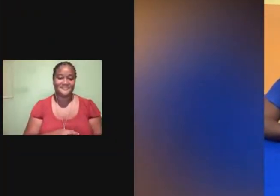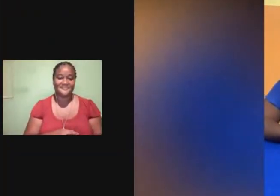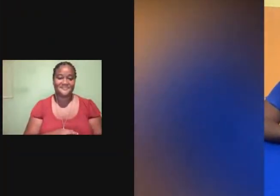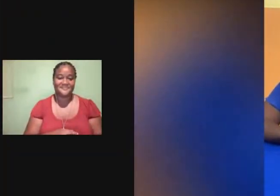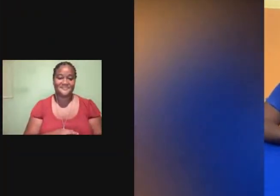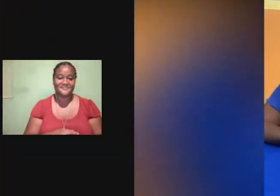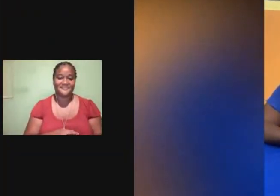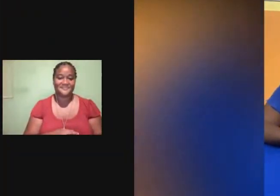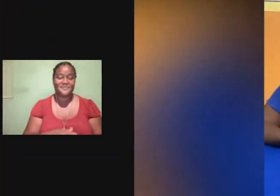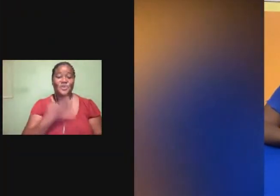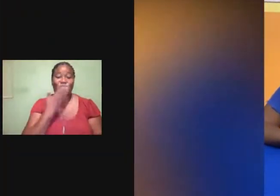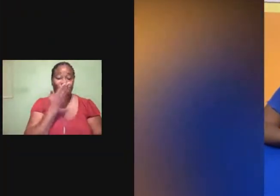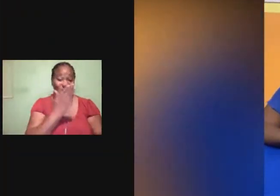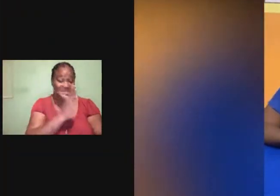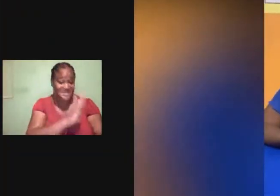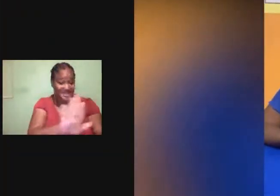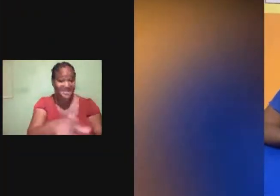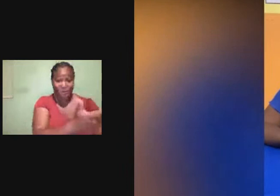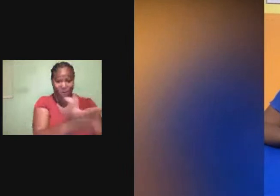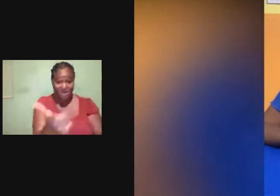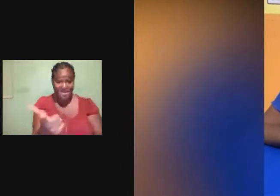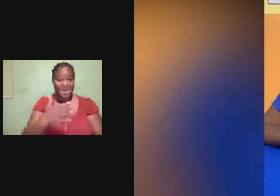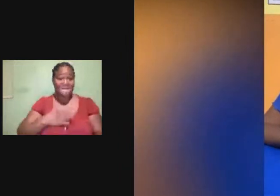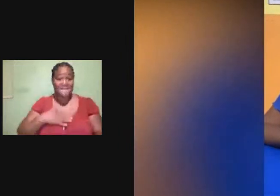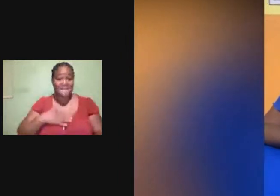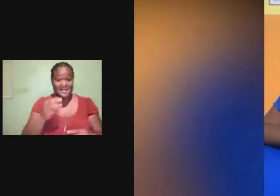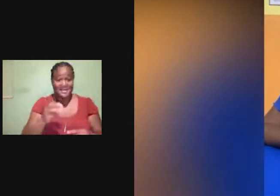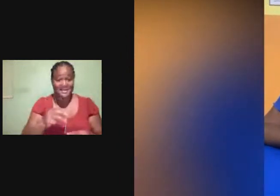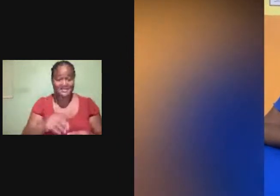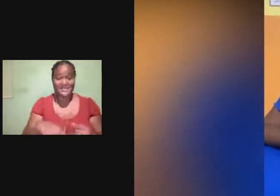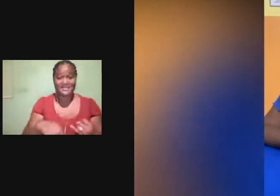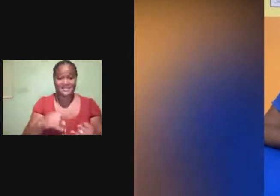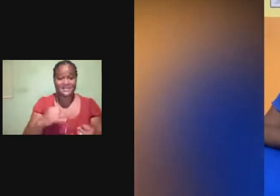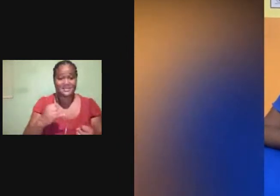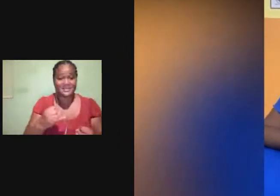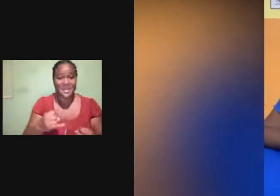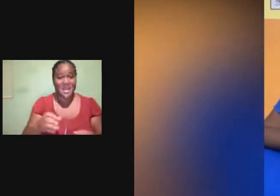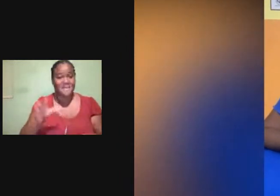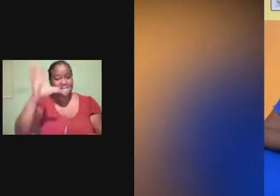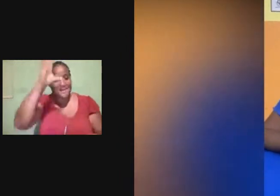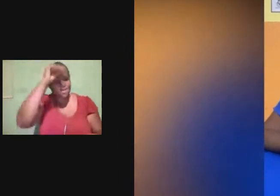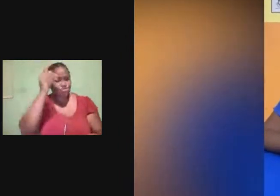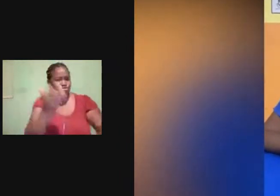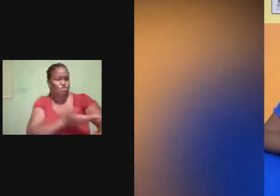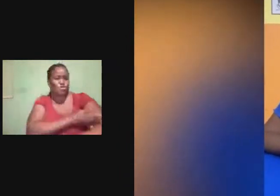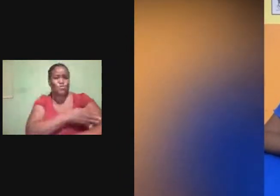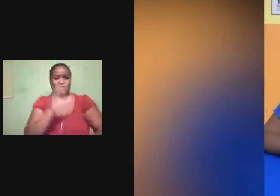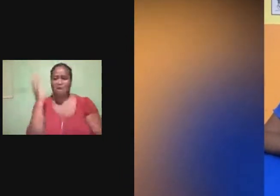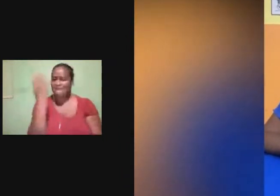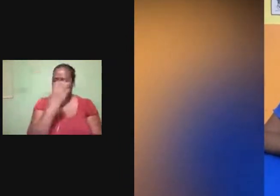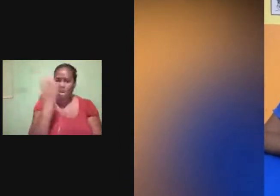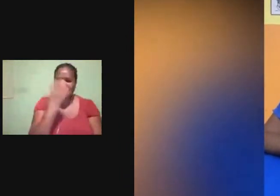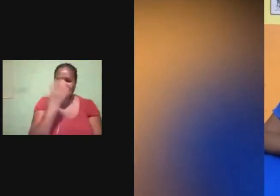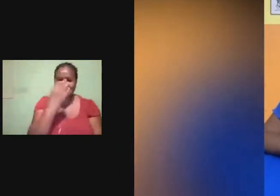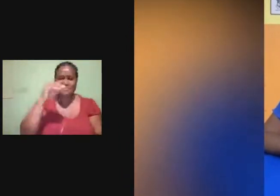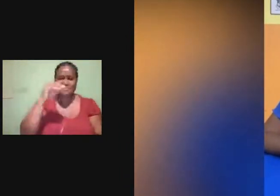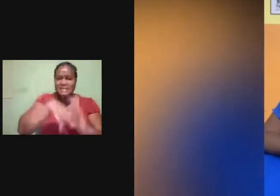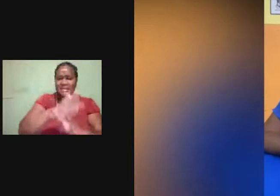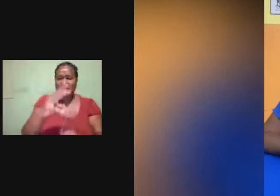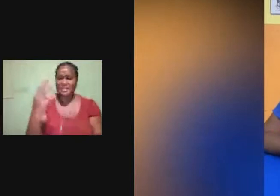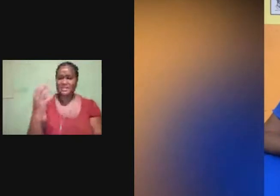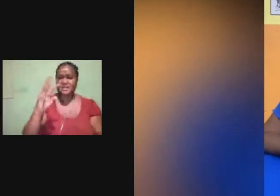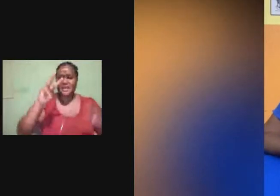Good night, everyone. My name is Renee Panton. My son, Nathaniel, was diagnosed with autism in March 2019.